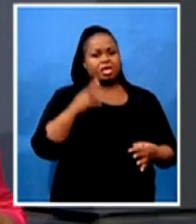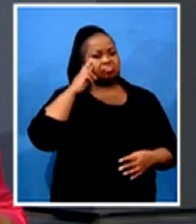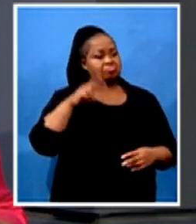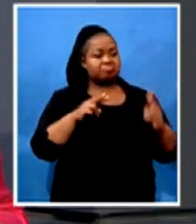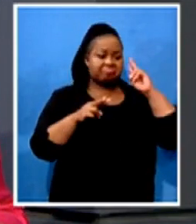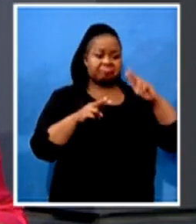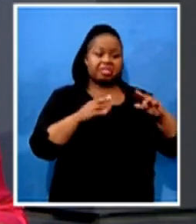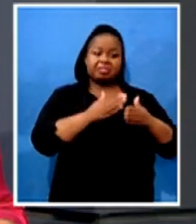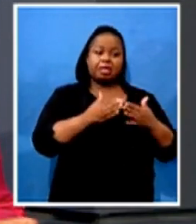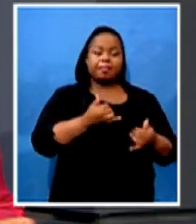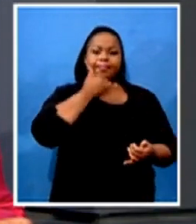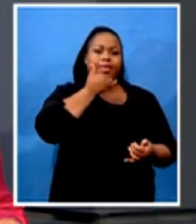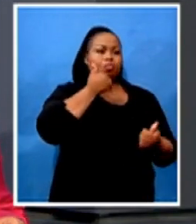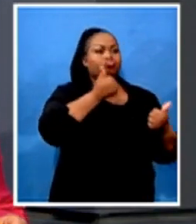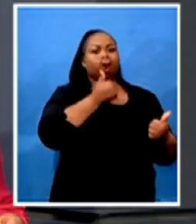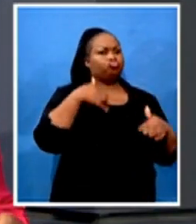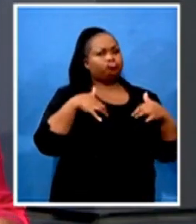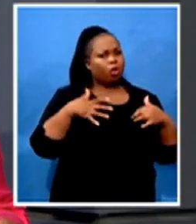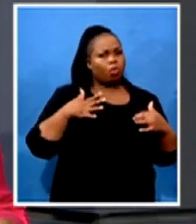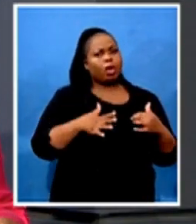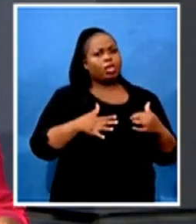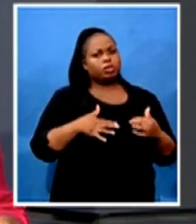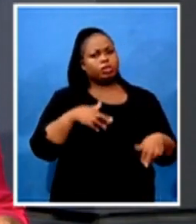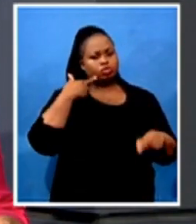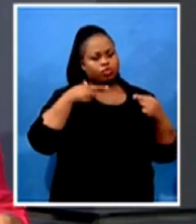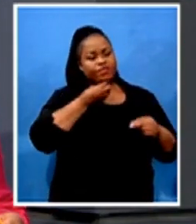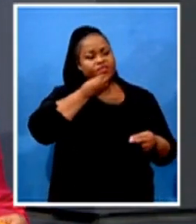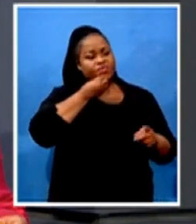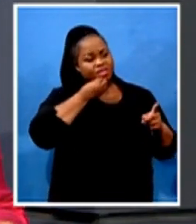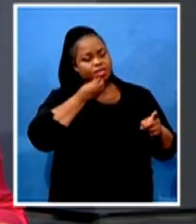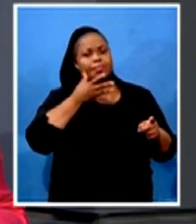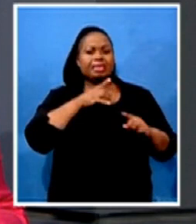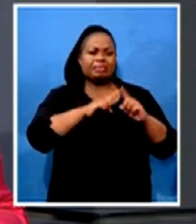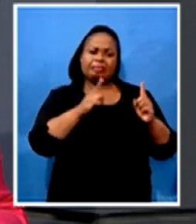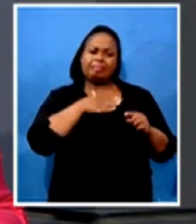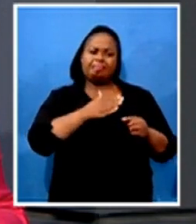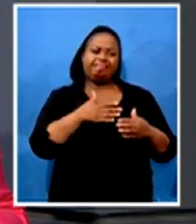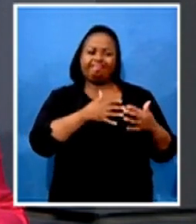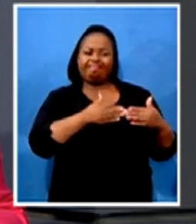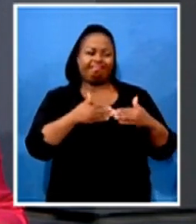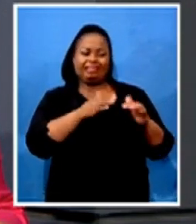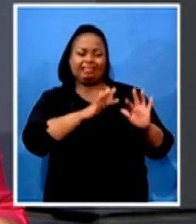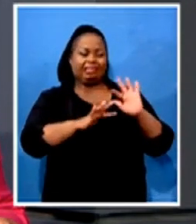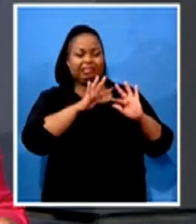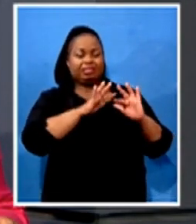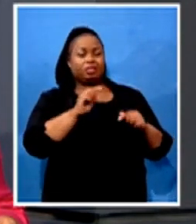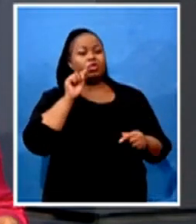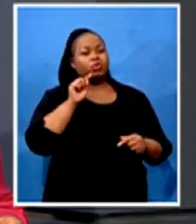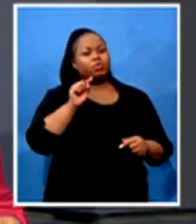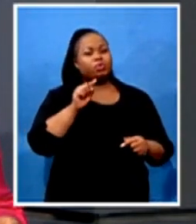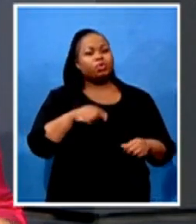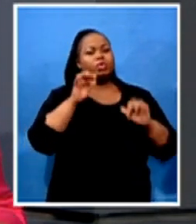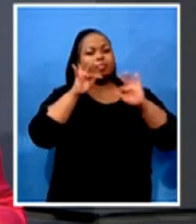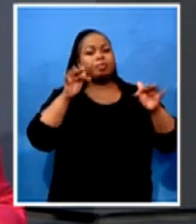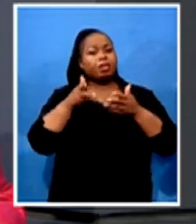their ready-made foods. But some people are still cautious. What conversations are you having with the public about their concerns with